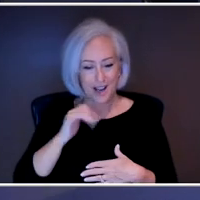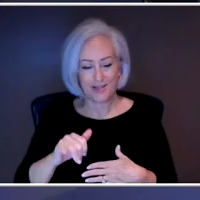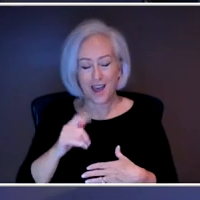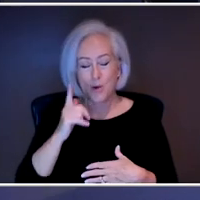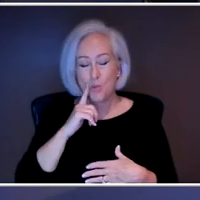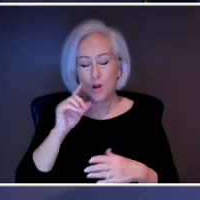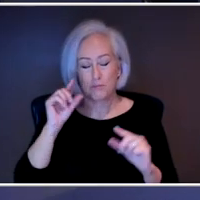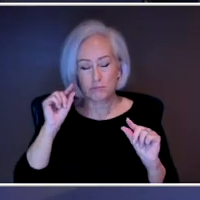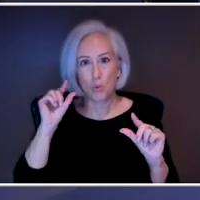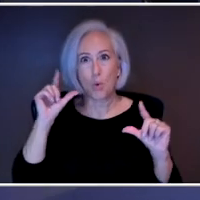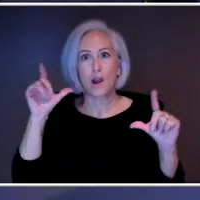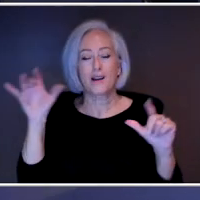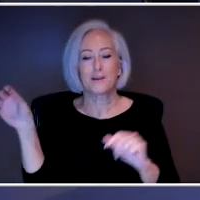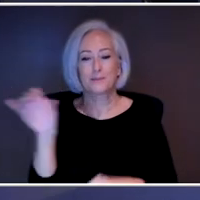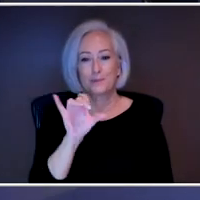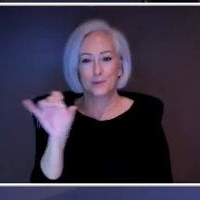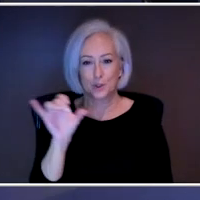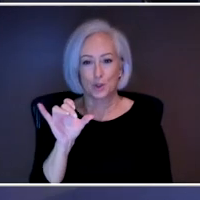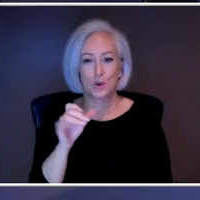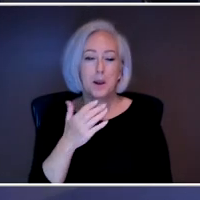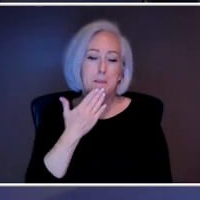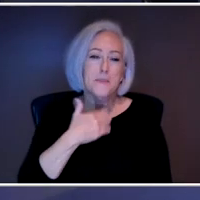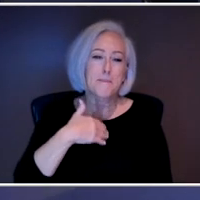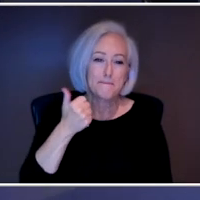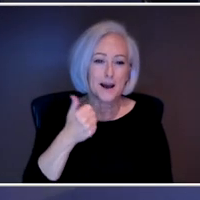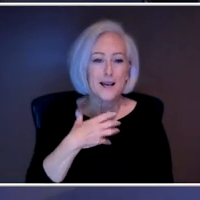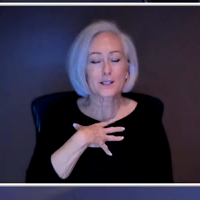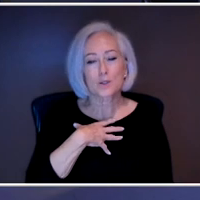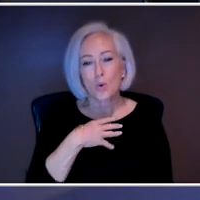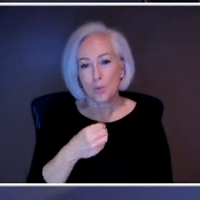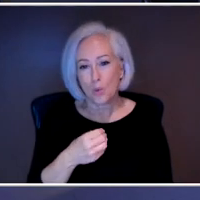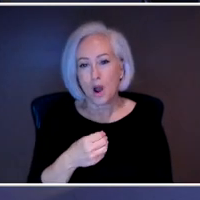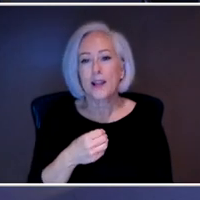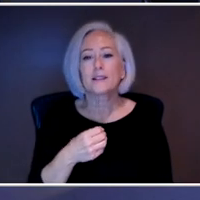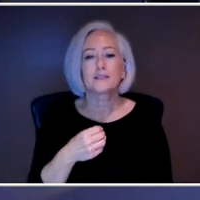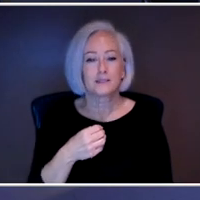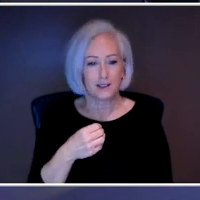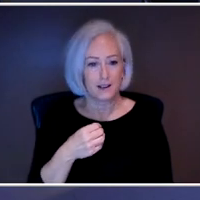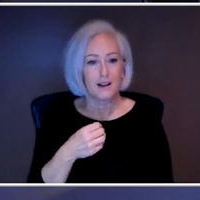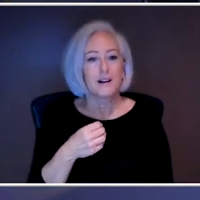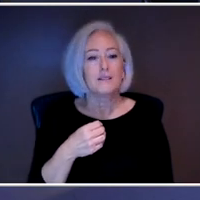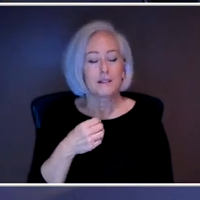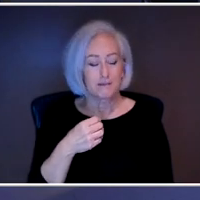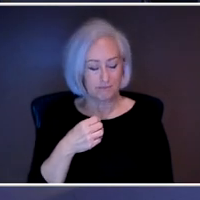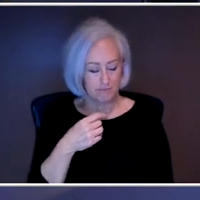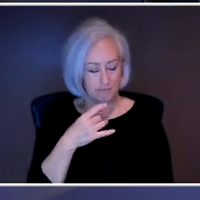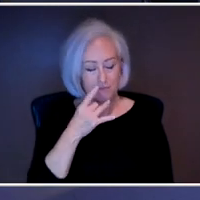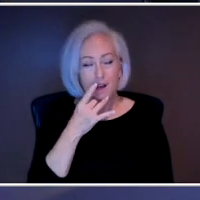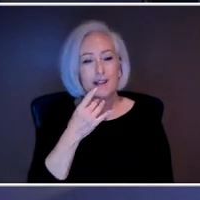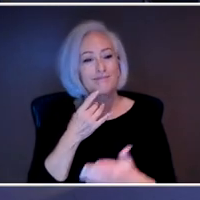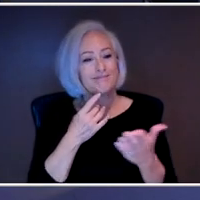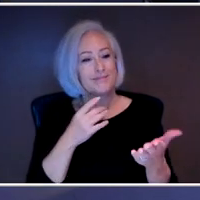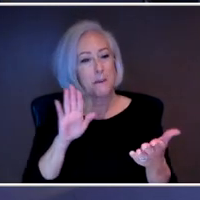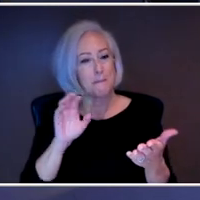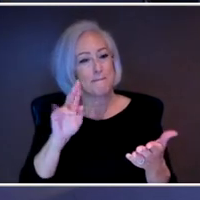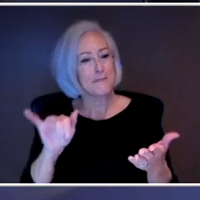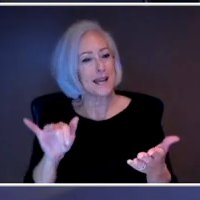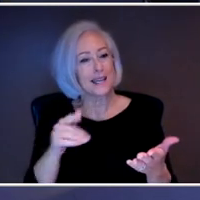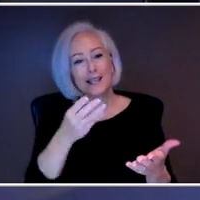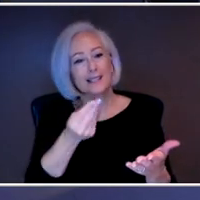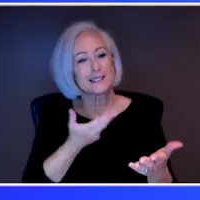light as opposed to white light or blue light. And you thought this would be helpful for Becky? Yeah, I did. All right. So let's bring you in. Tell us how it's been going for you.